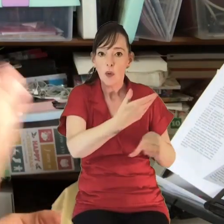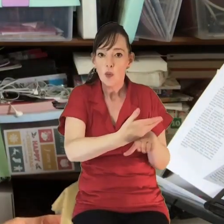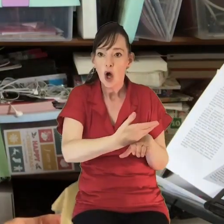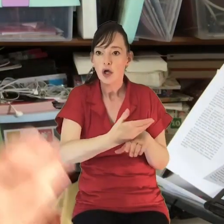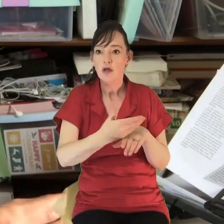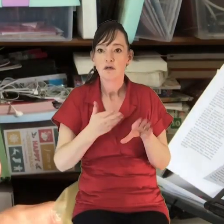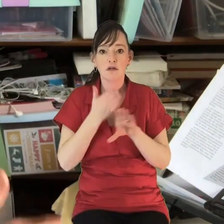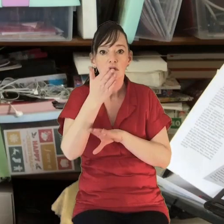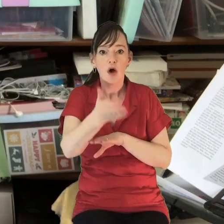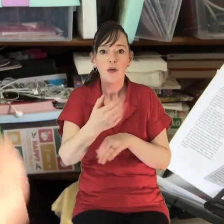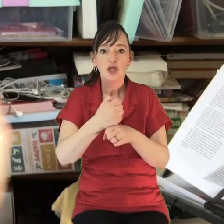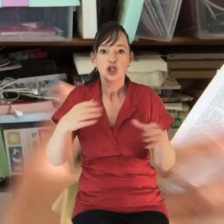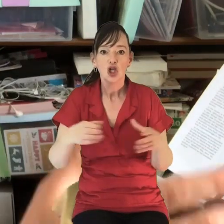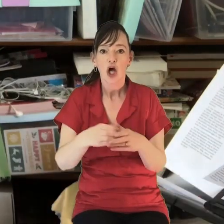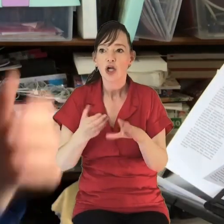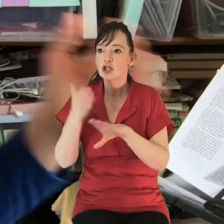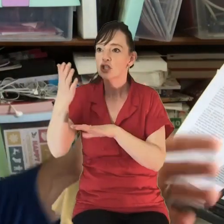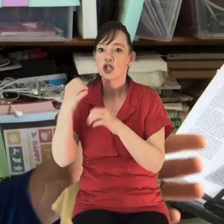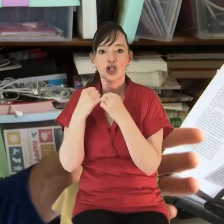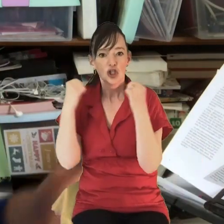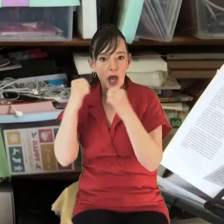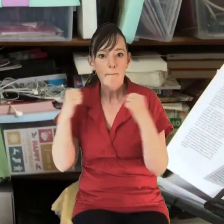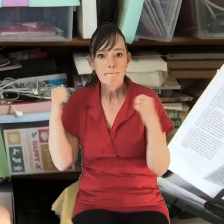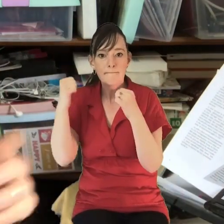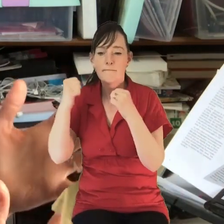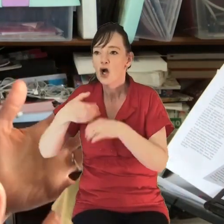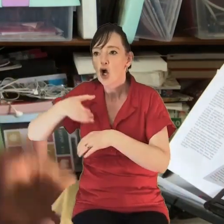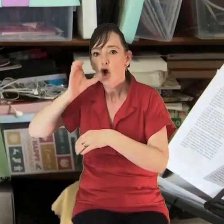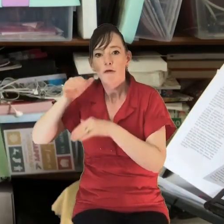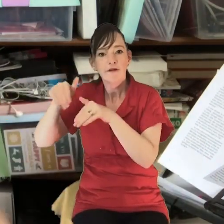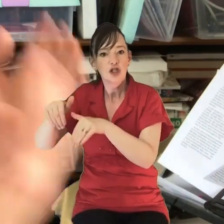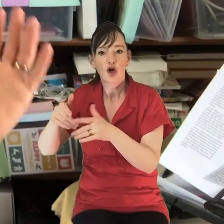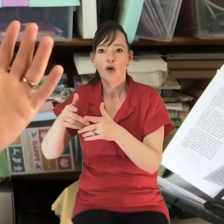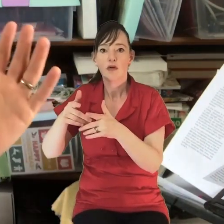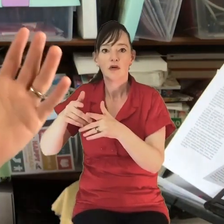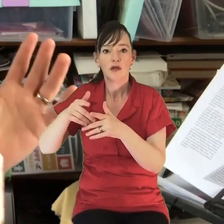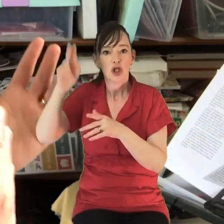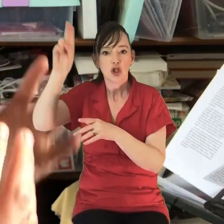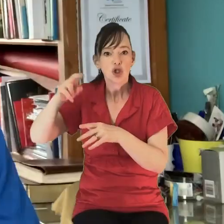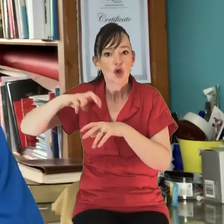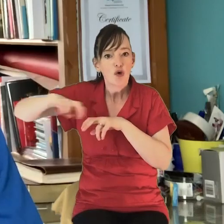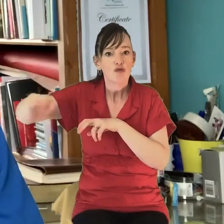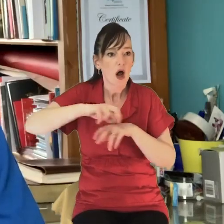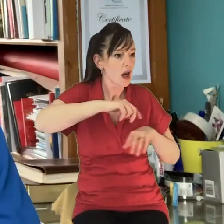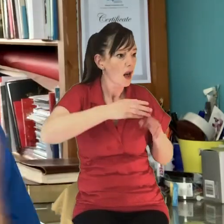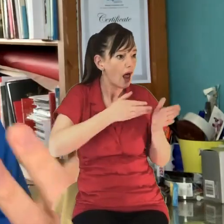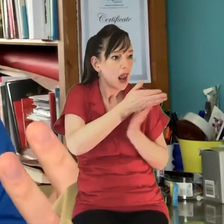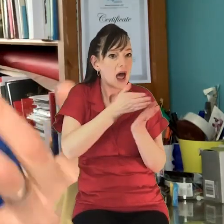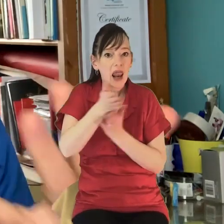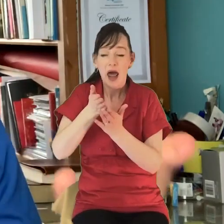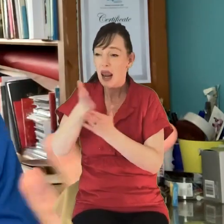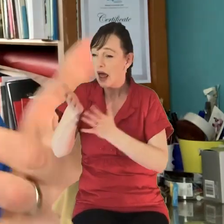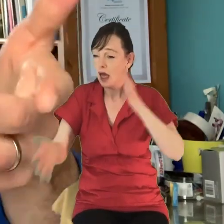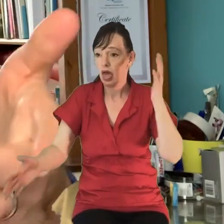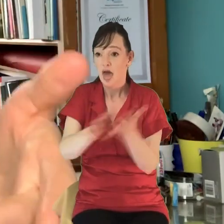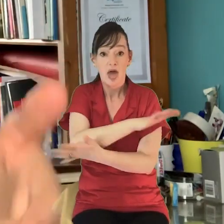work, church, you know, going to the gym, going to the coffee shop, the school run. It was all kind of up in the air. And, you know,